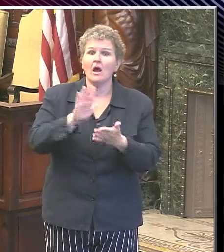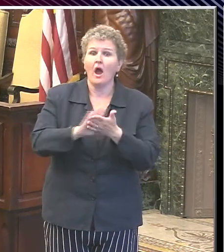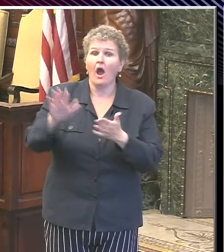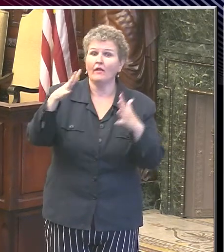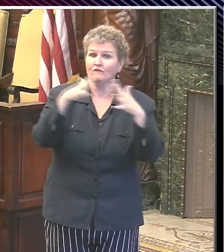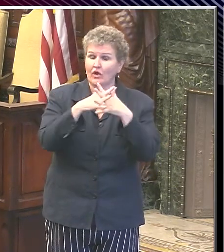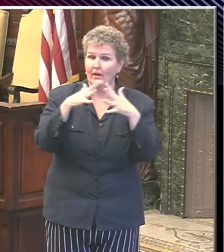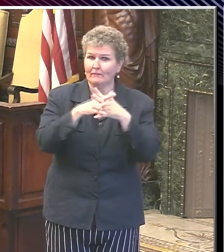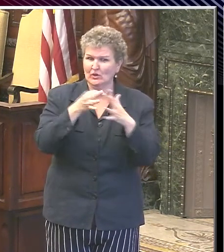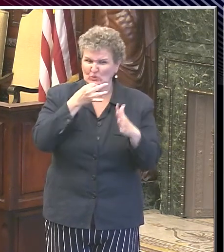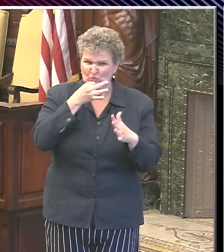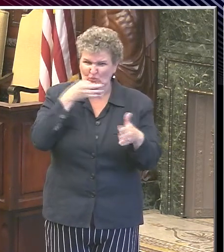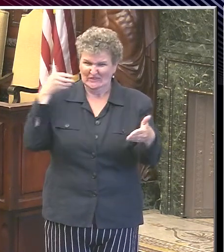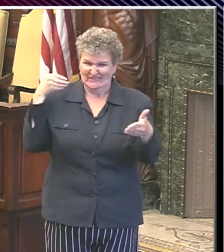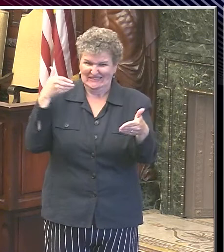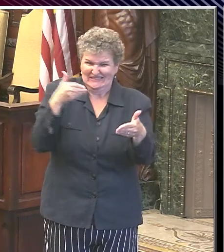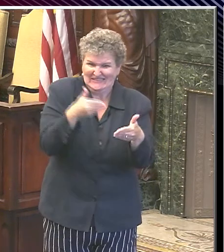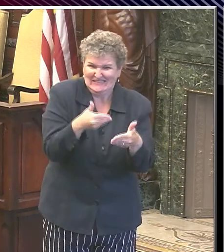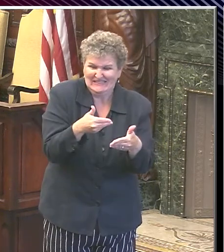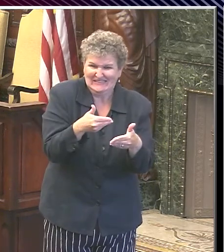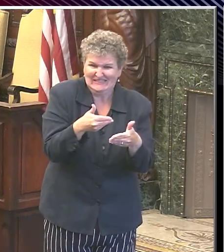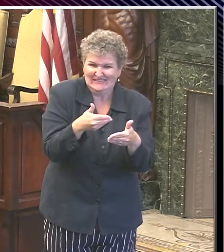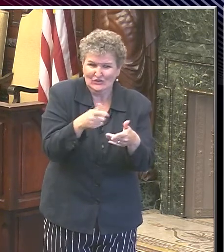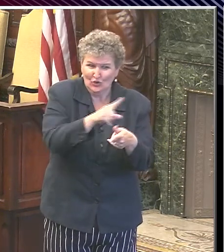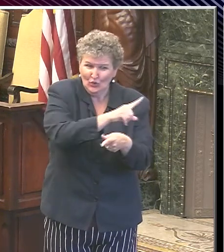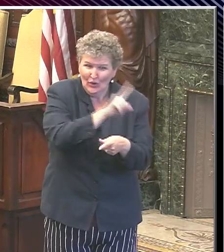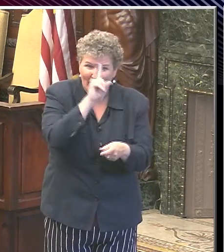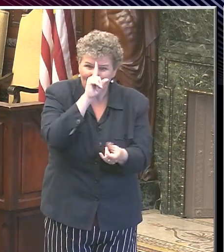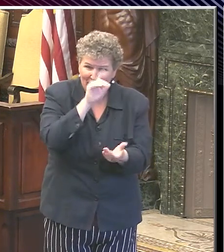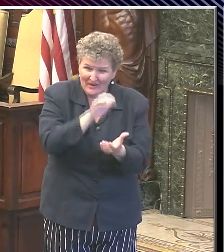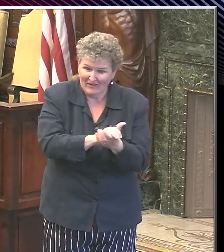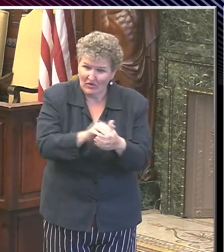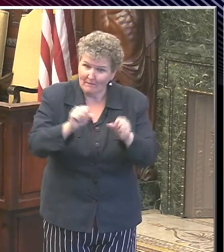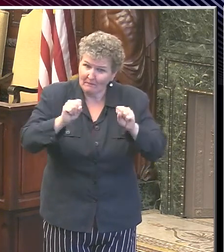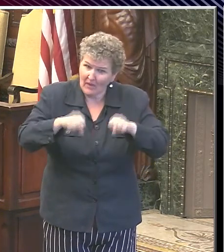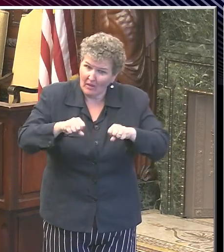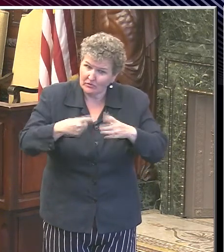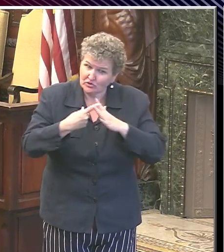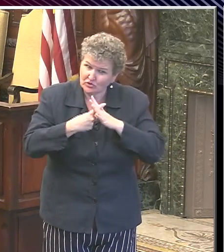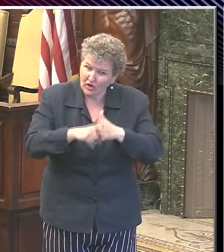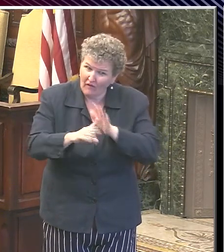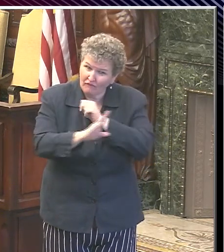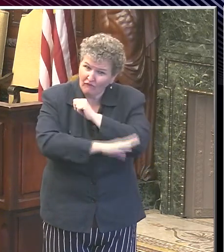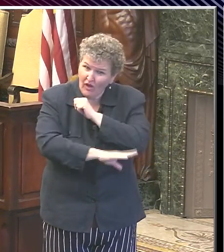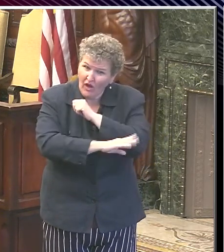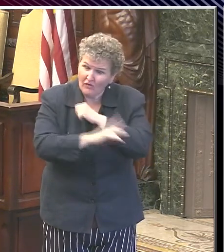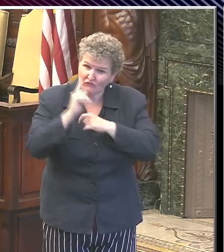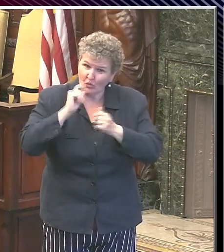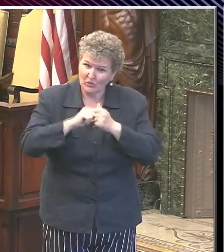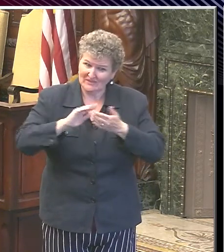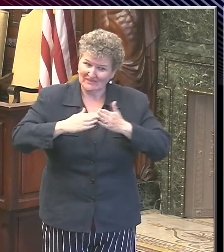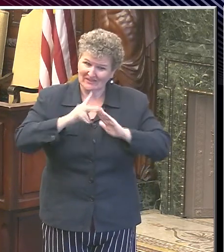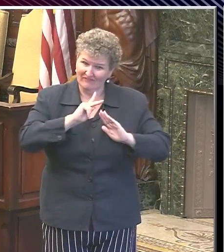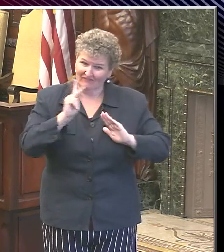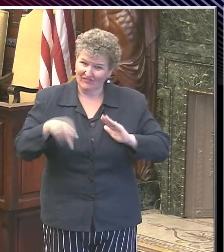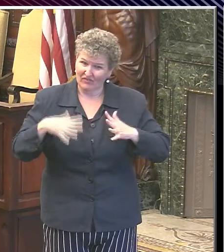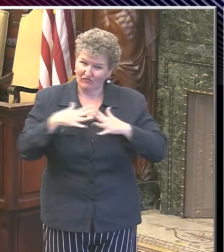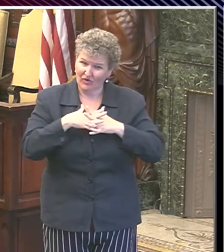starts to start up. Do you believe that we'll be able to see college football start up in the fall for the city of Philadelphia and for the state of Pennsylvania?